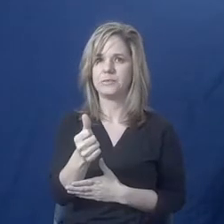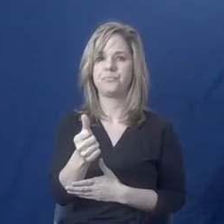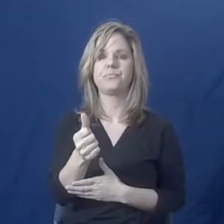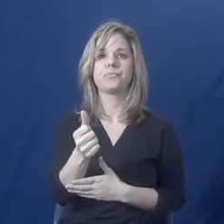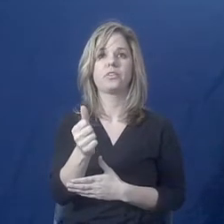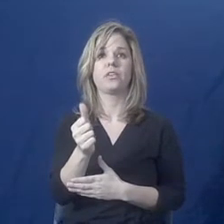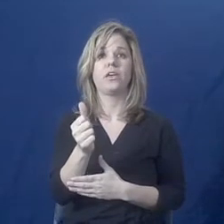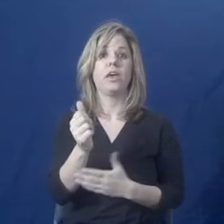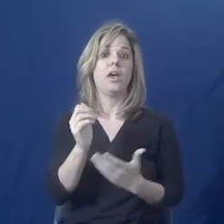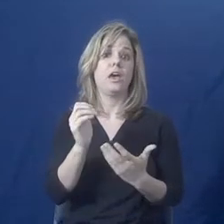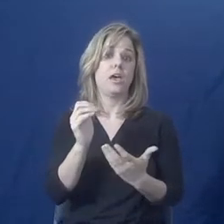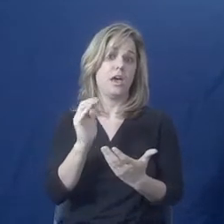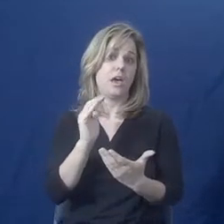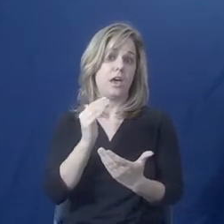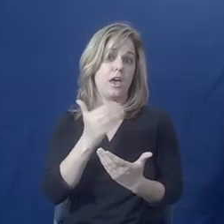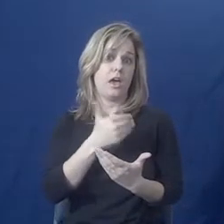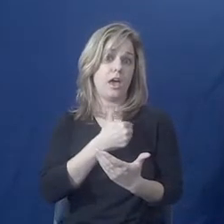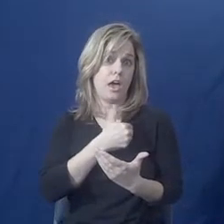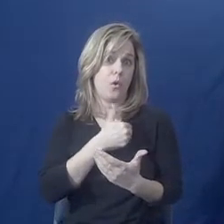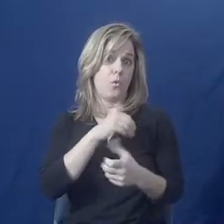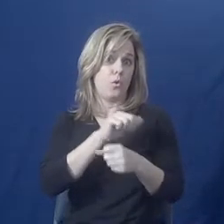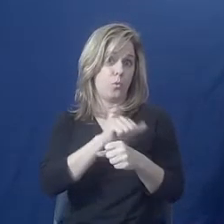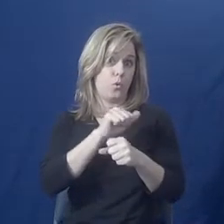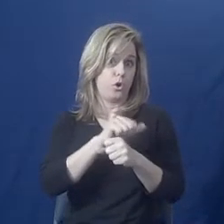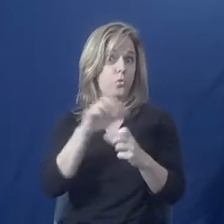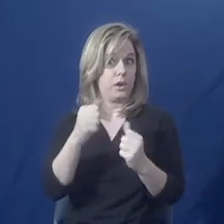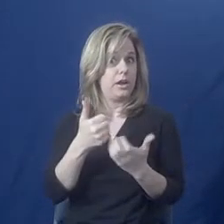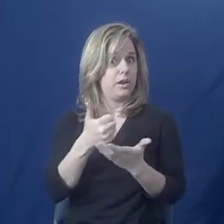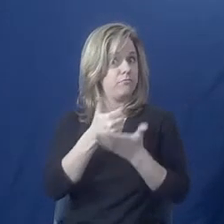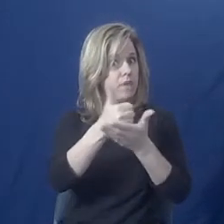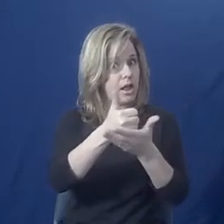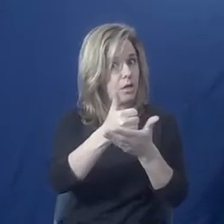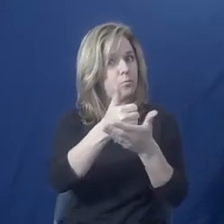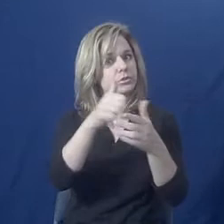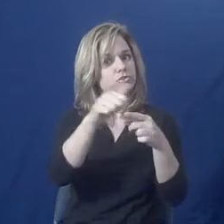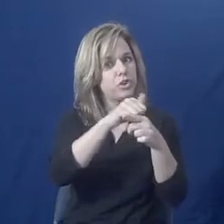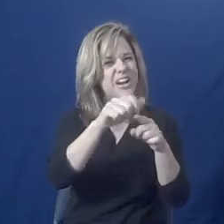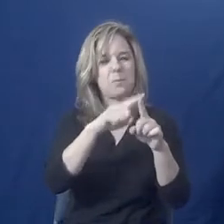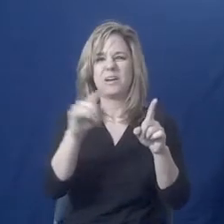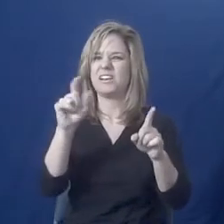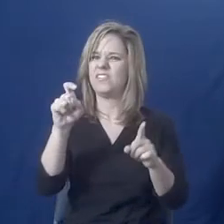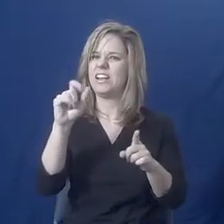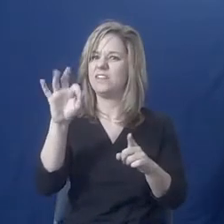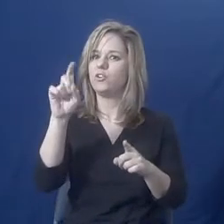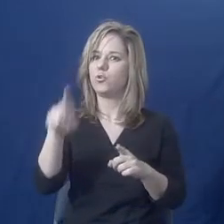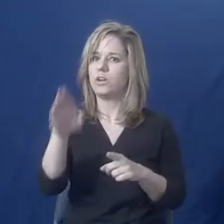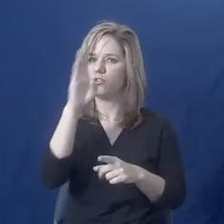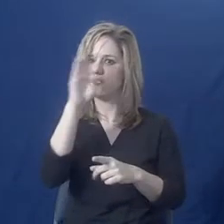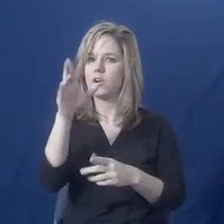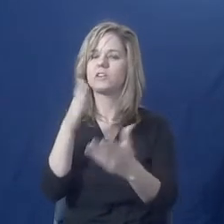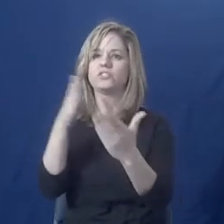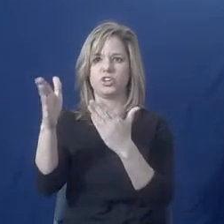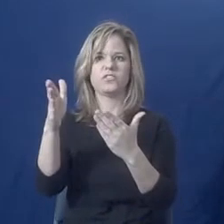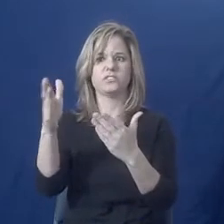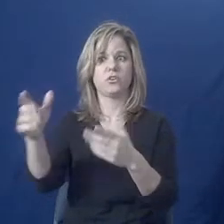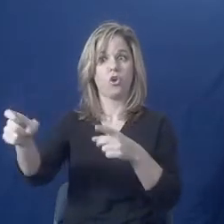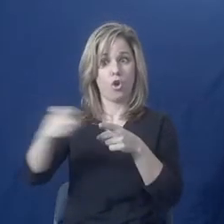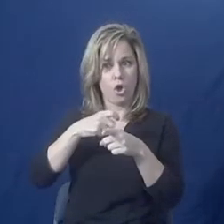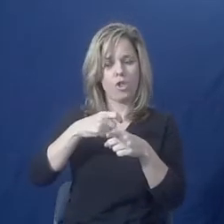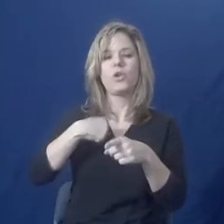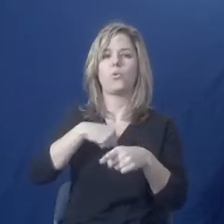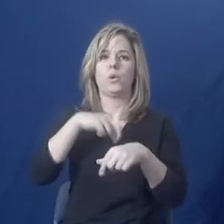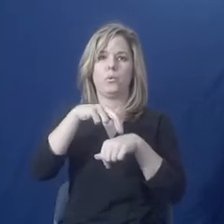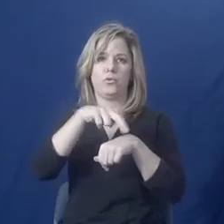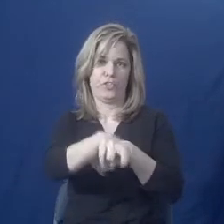piece out of our office, but if someone needs direct service, they can call our office and get referred to that.